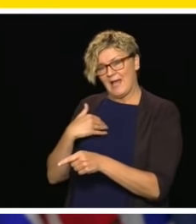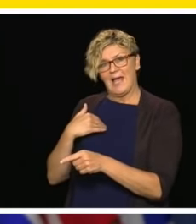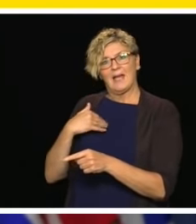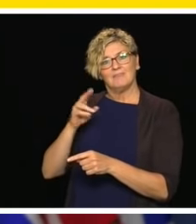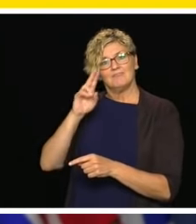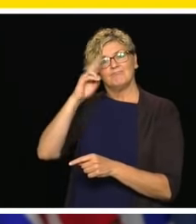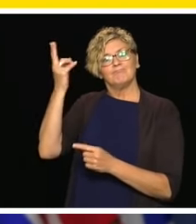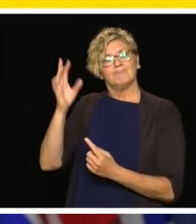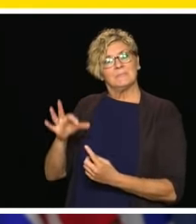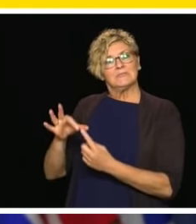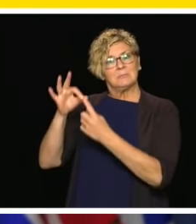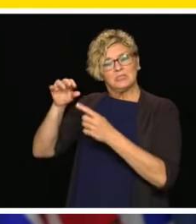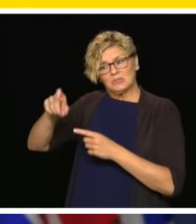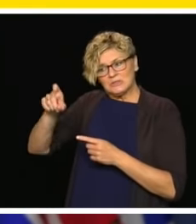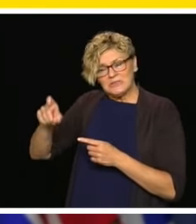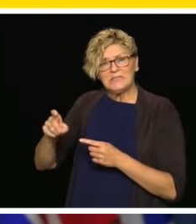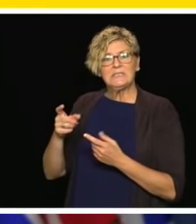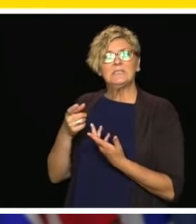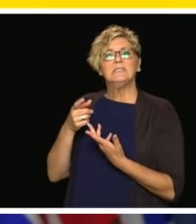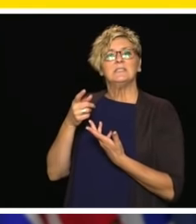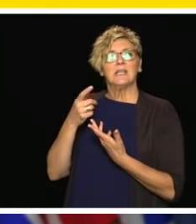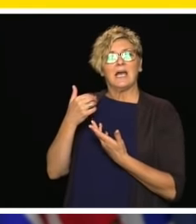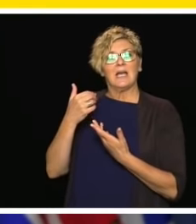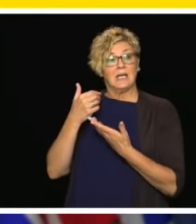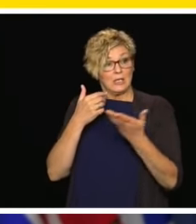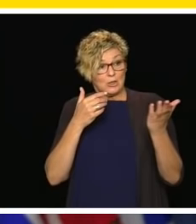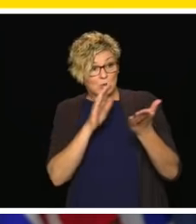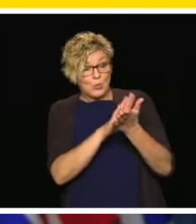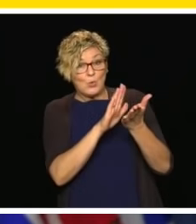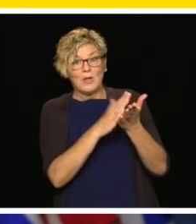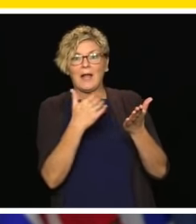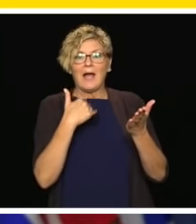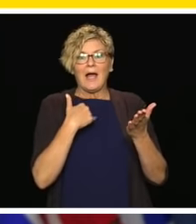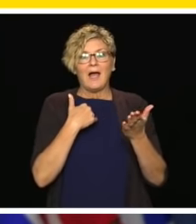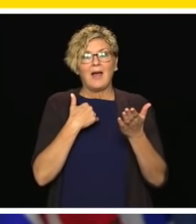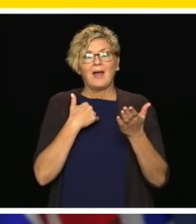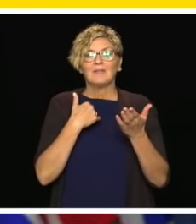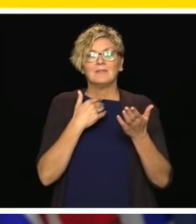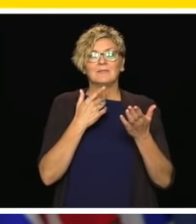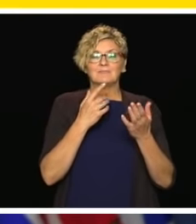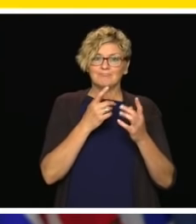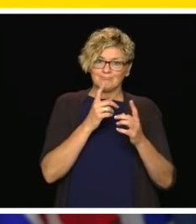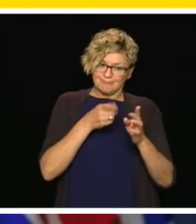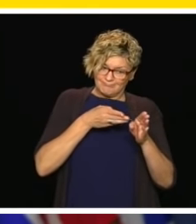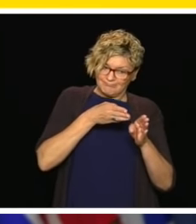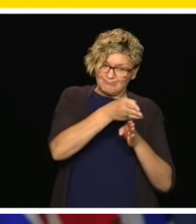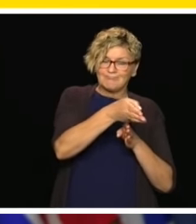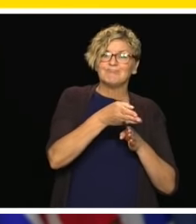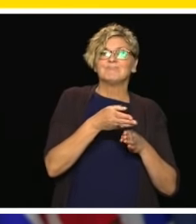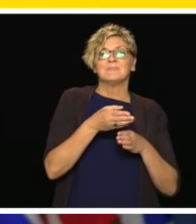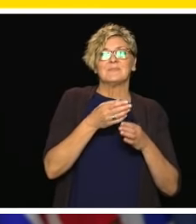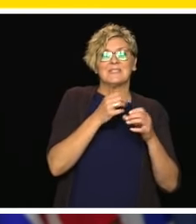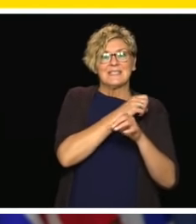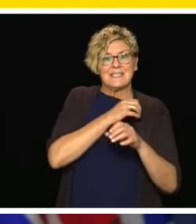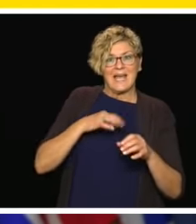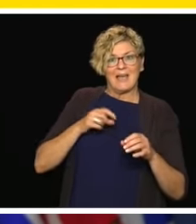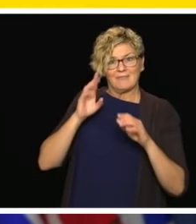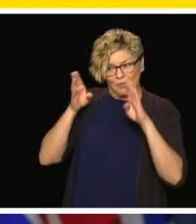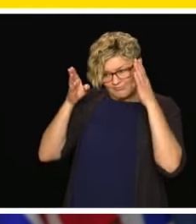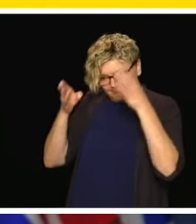expertise and help of specialist teachers and support staff that's missing under stage four